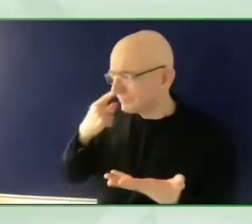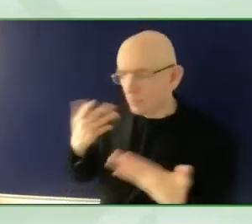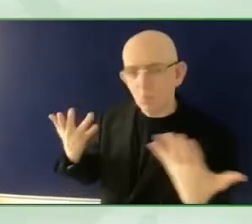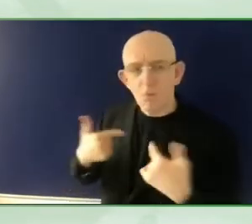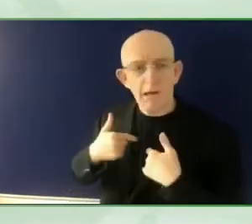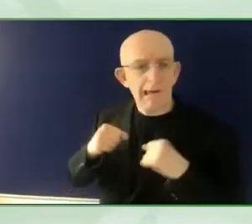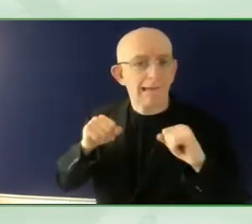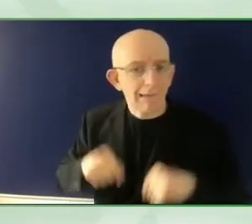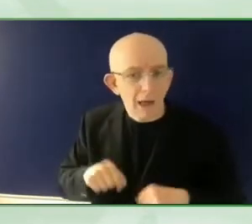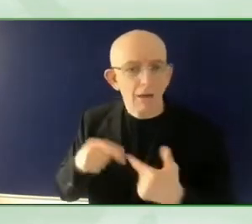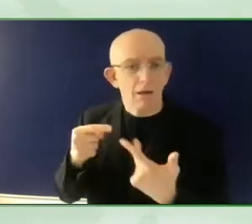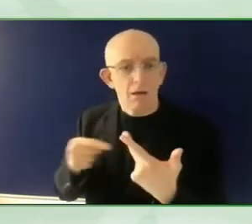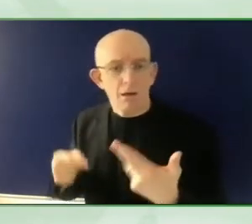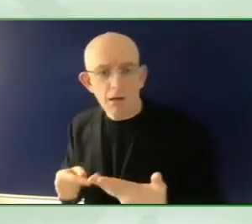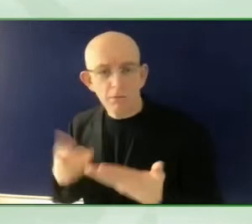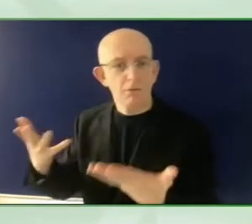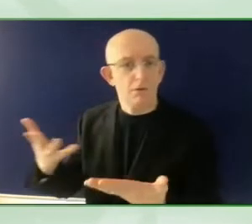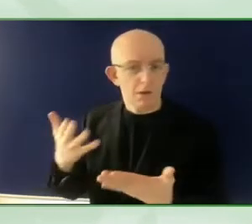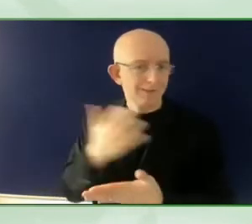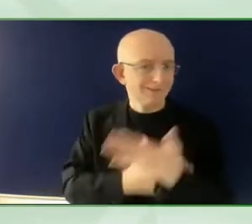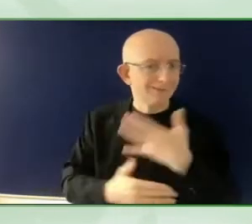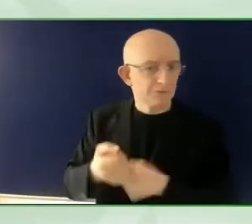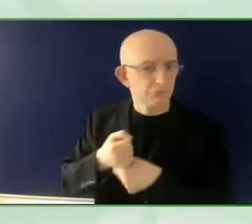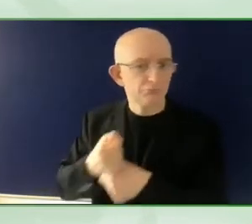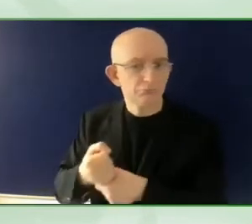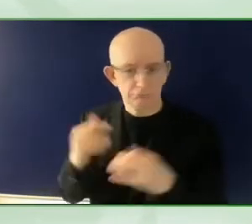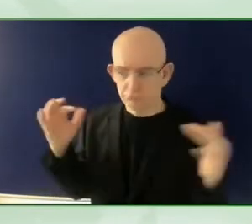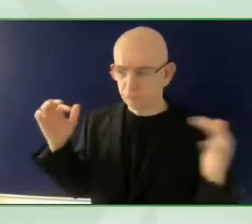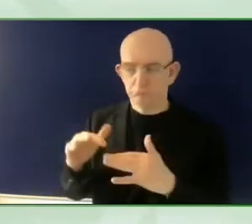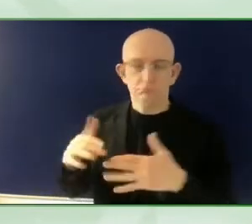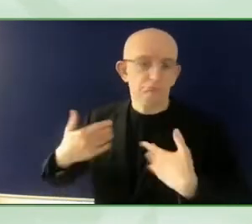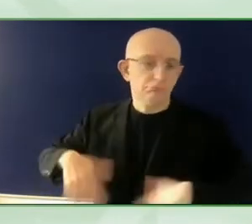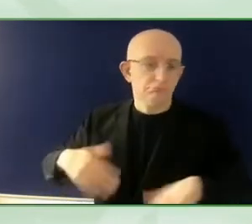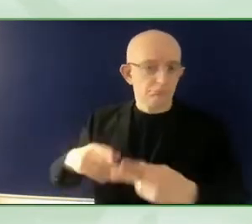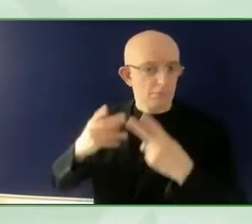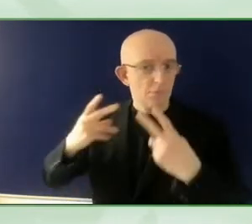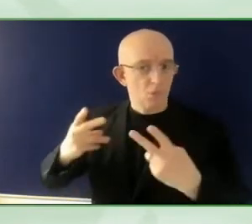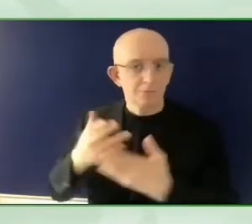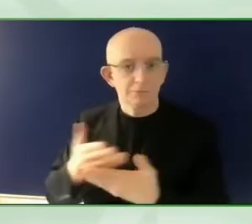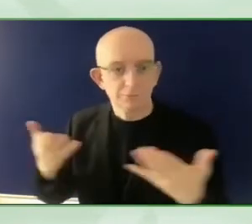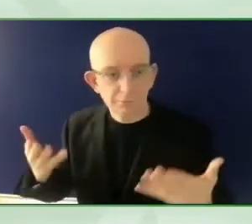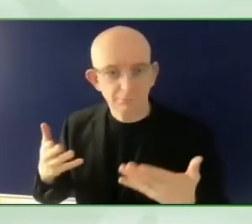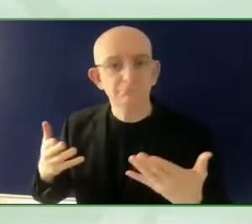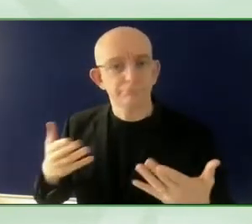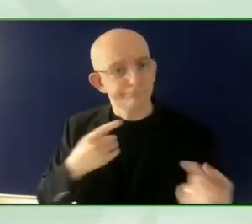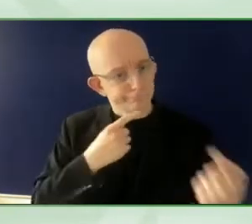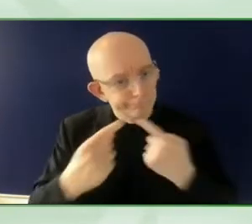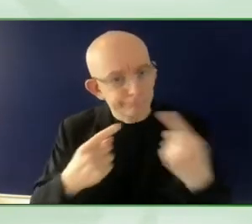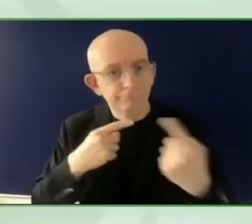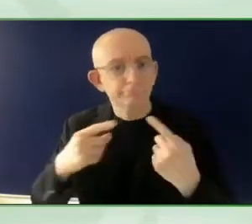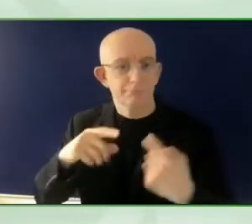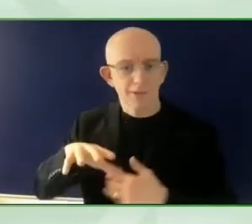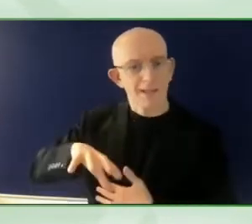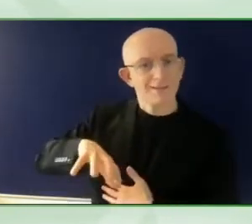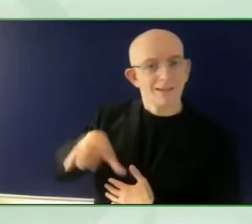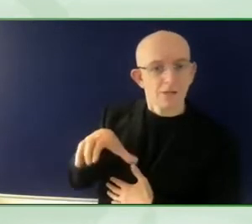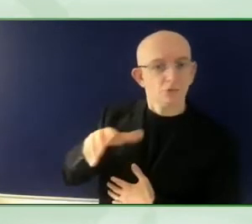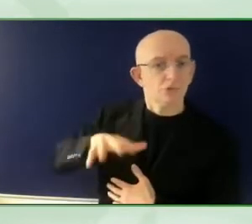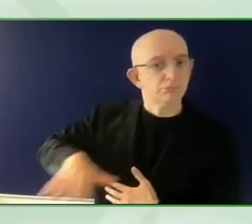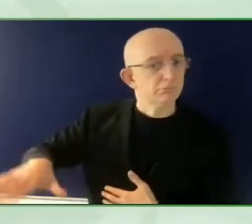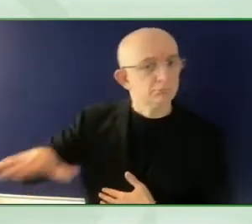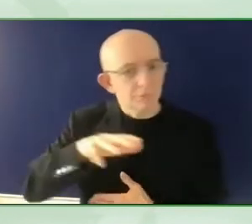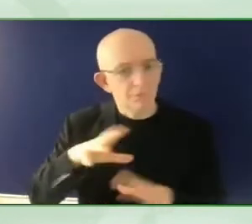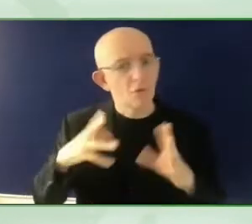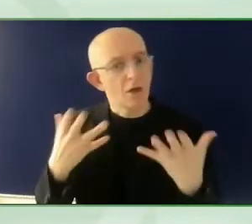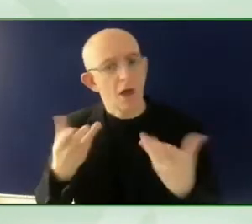they made by organization of persons with disabilities and civil society organizations. So I think the participation is one